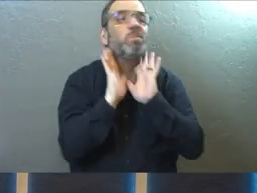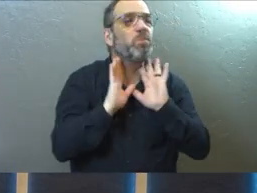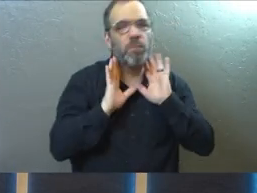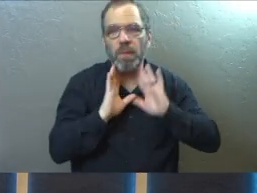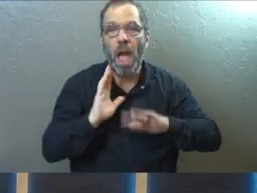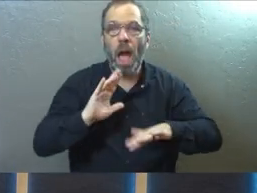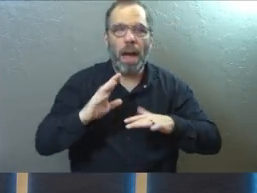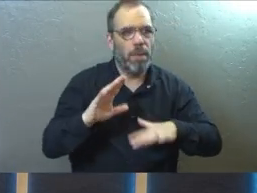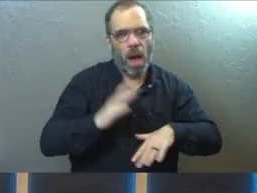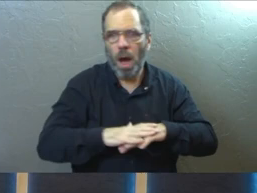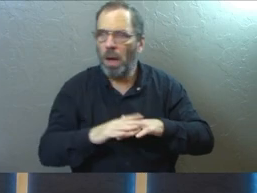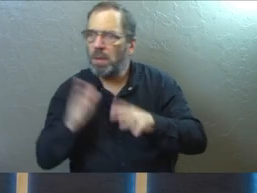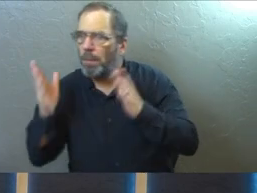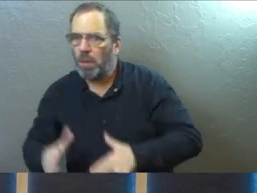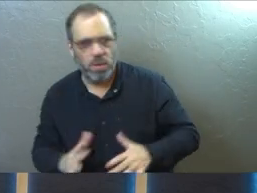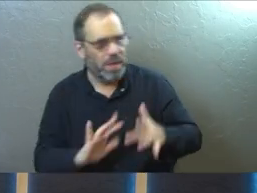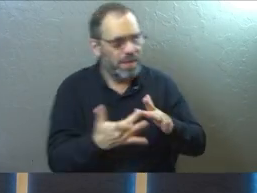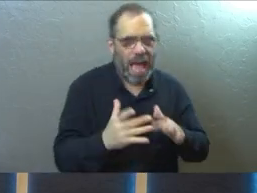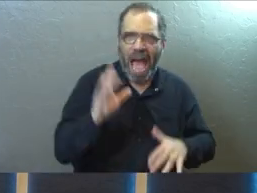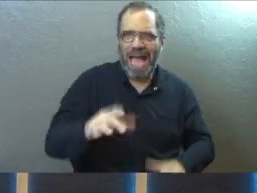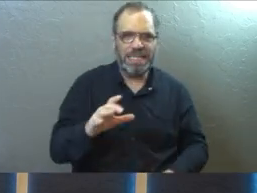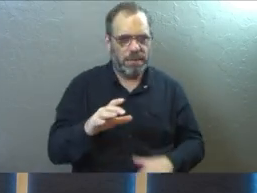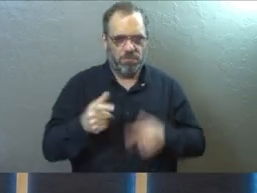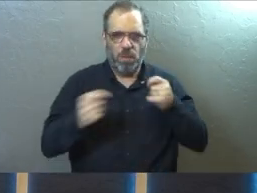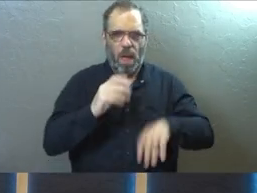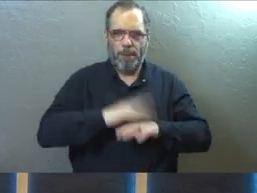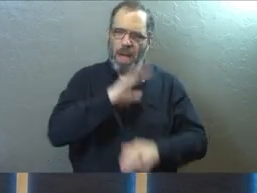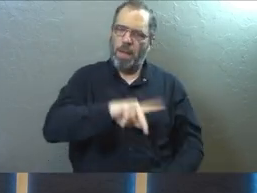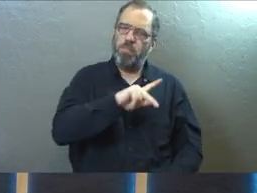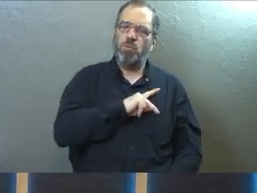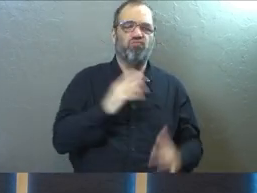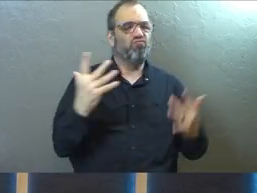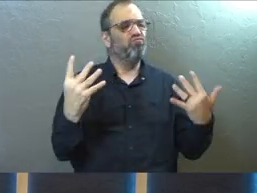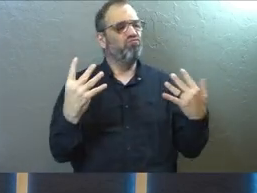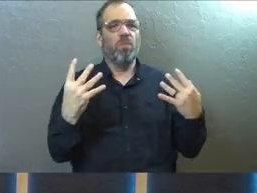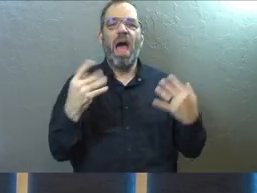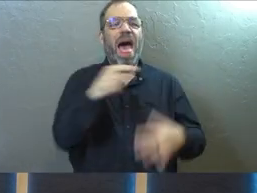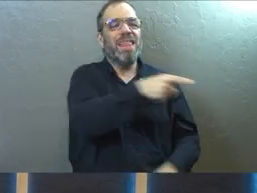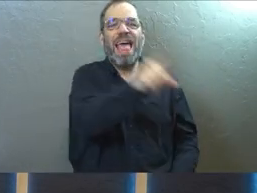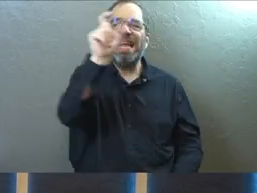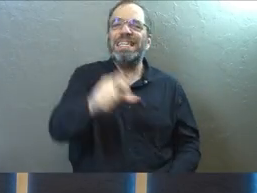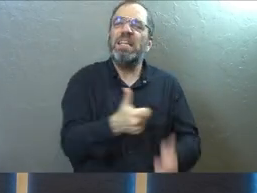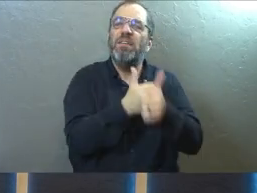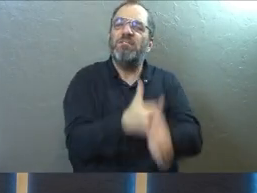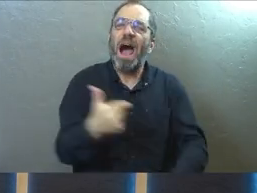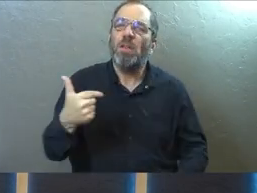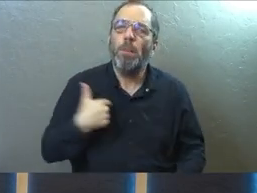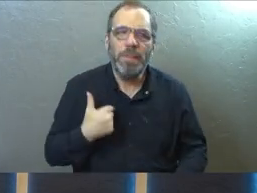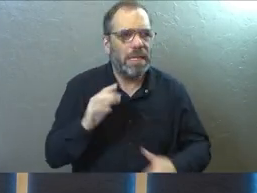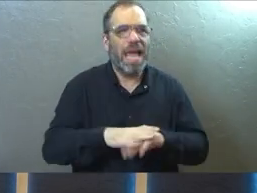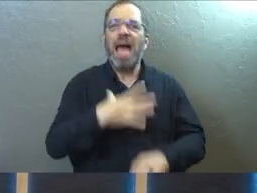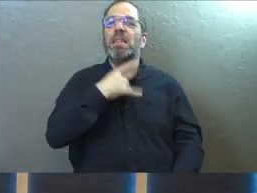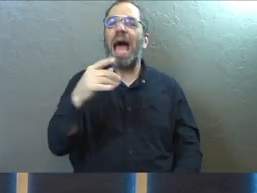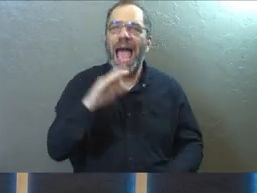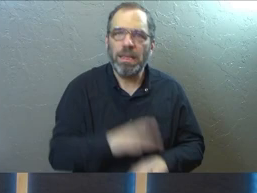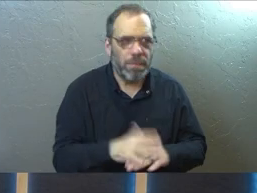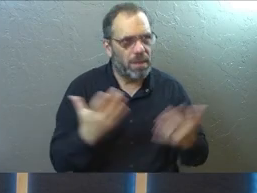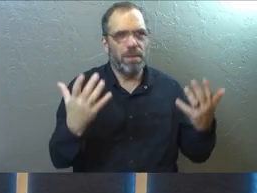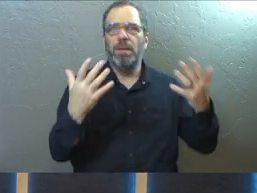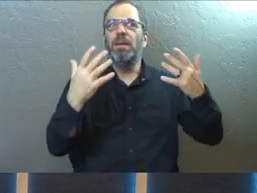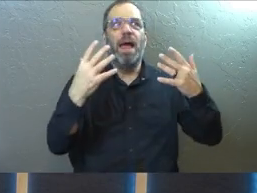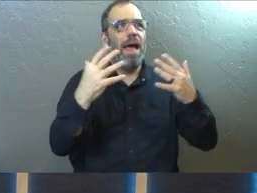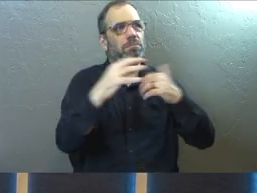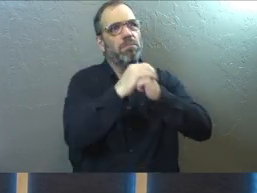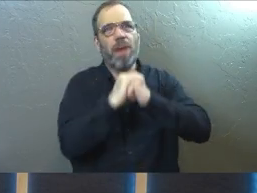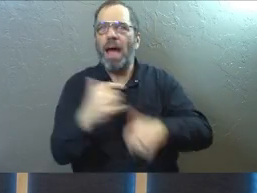and online. It's a core need that I manage my personal image because they need to follow me and they need to like me and they need to